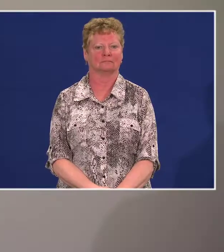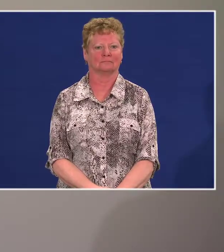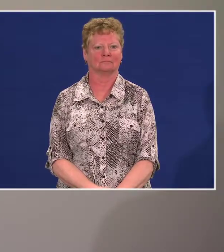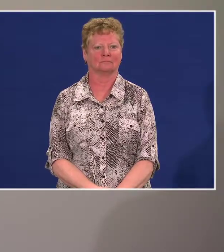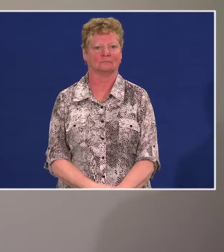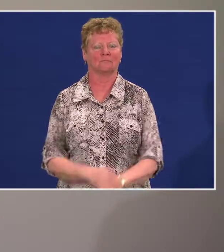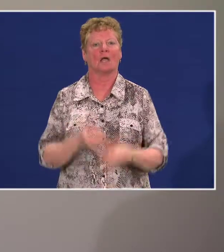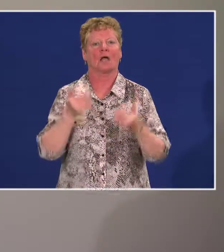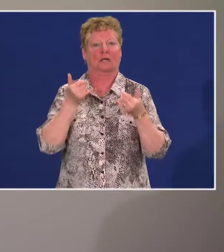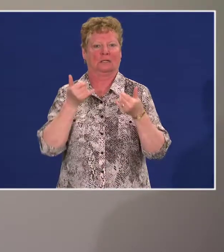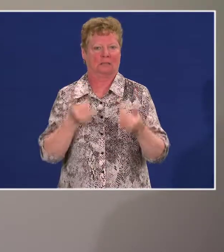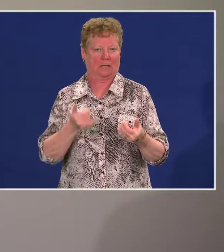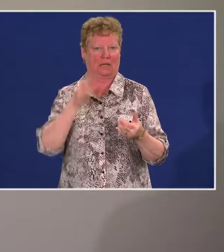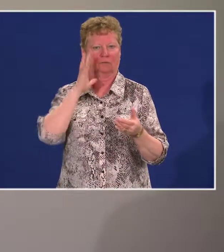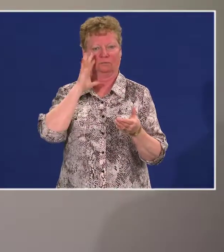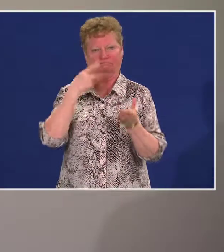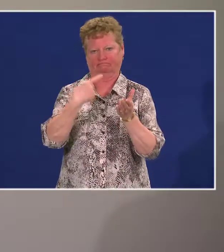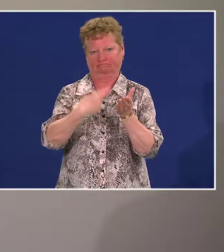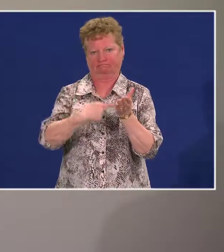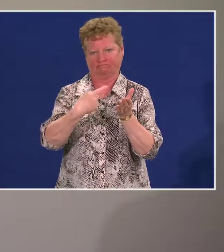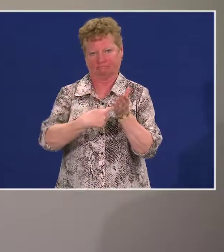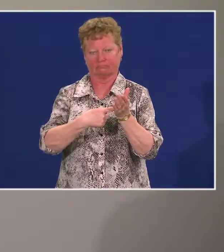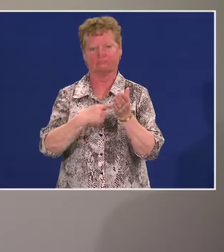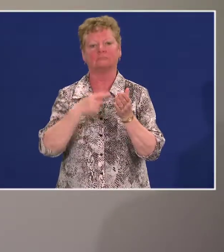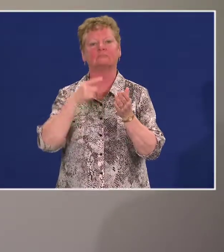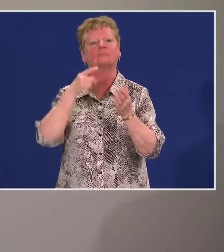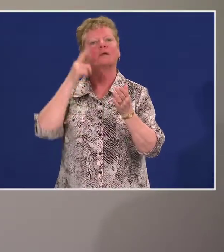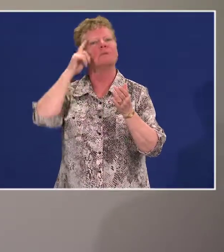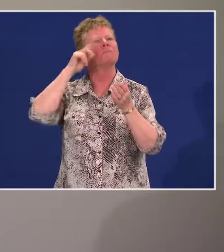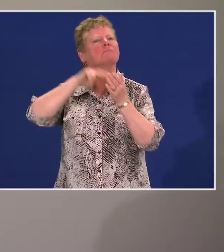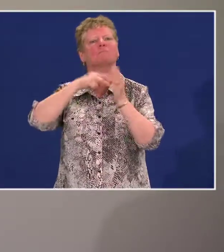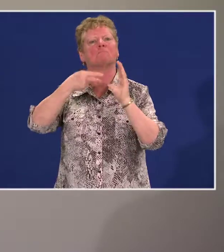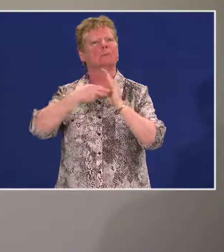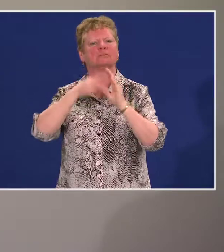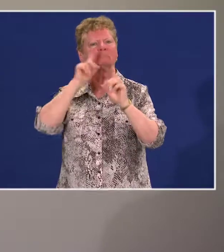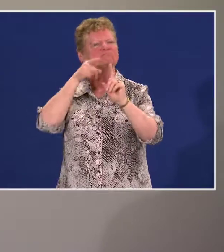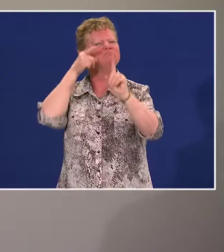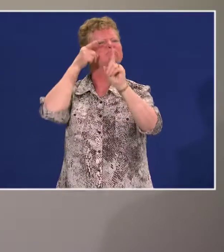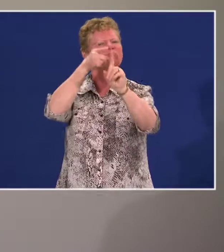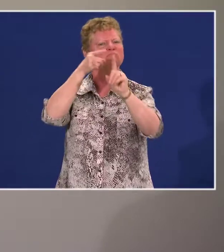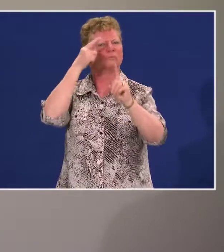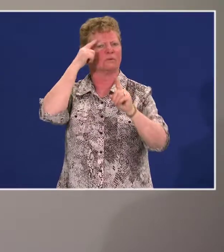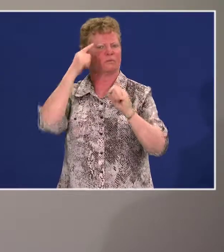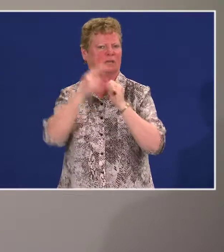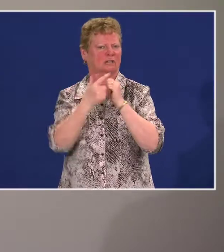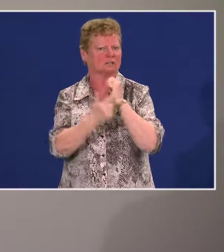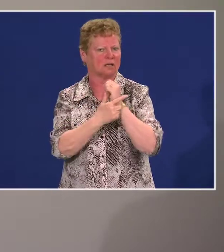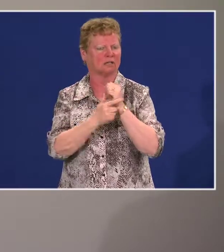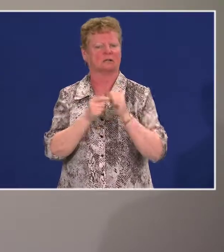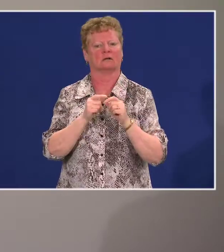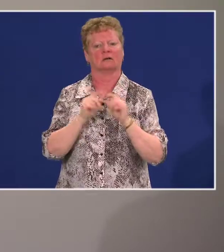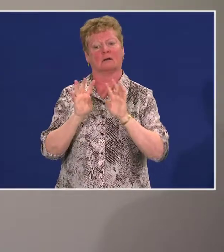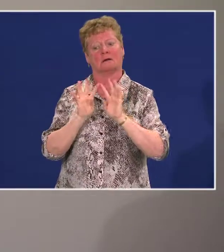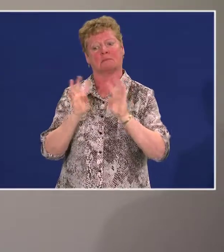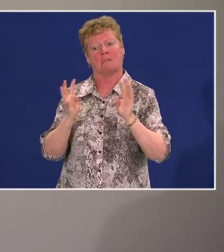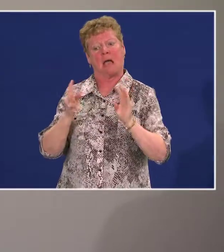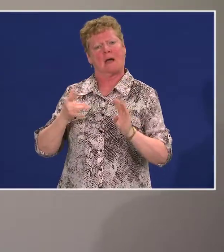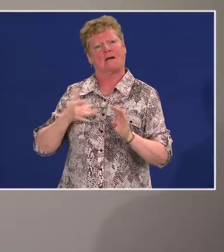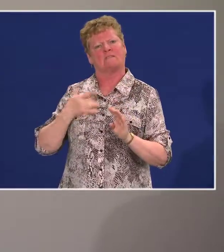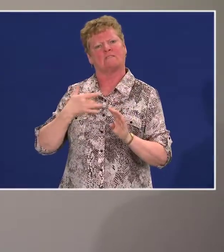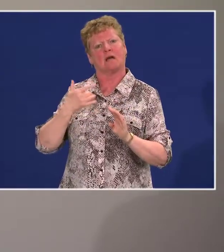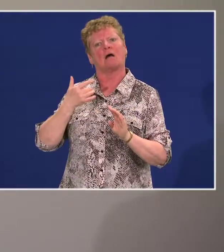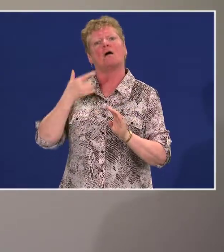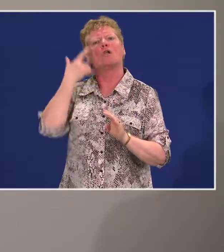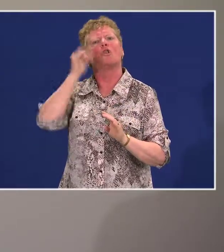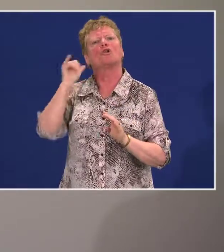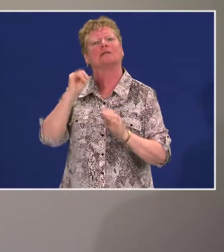We're now going to talk about the purpose of the legislation and what the panel felt the recommendation should be under this